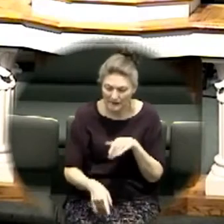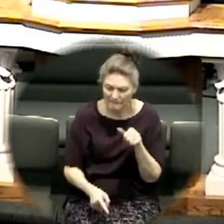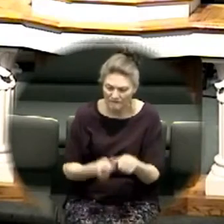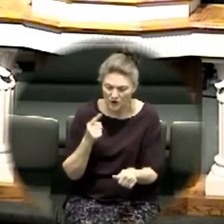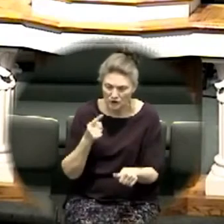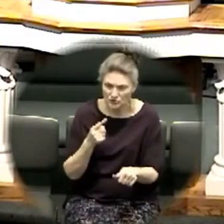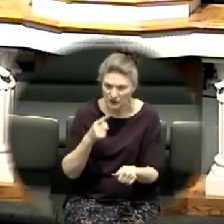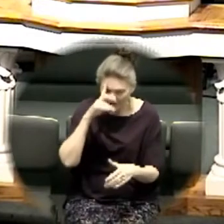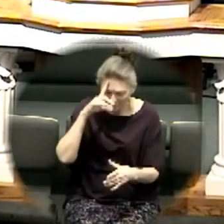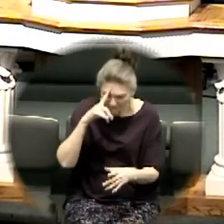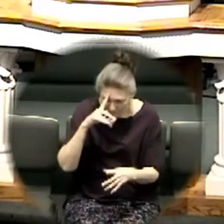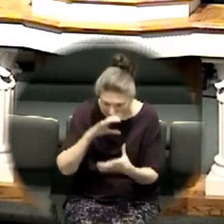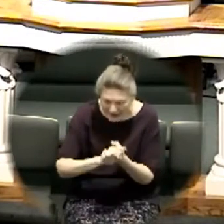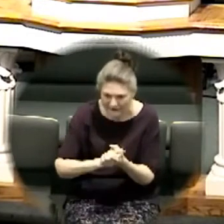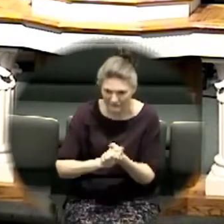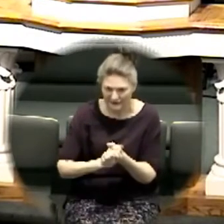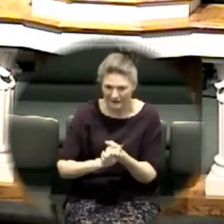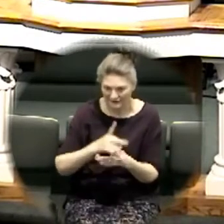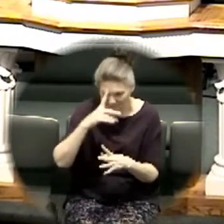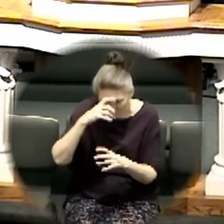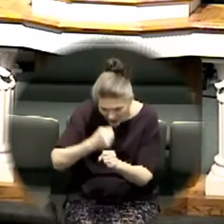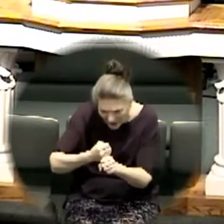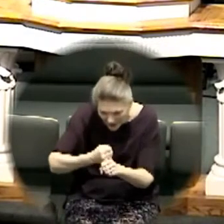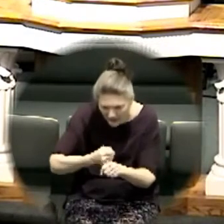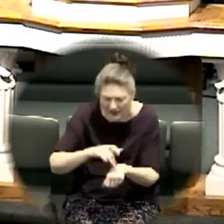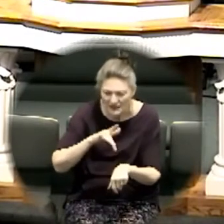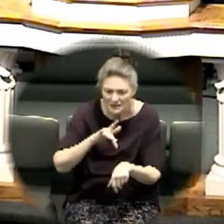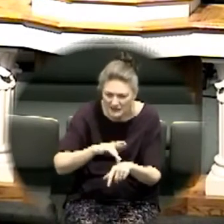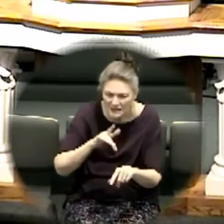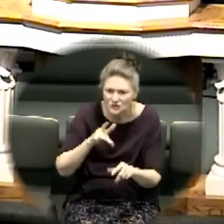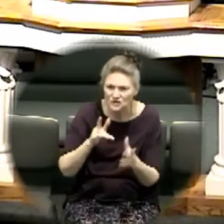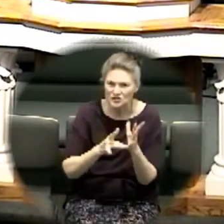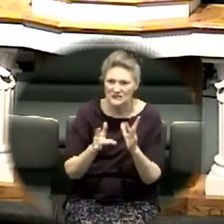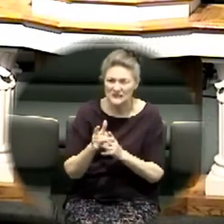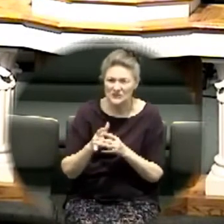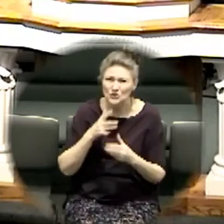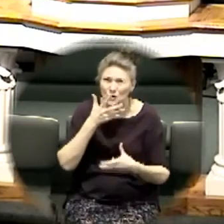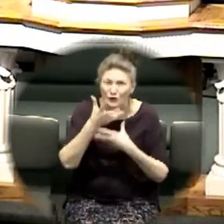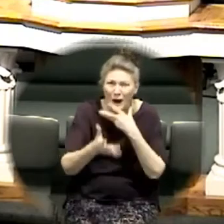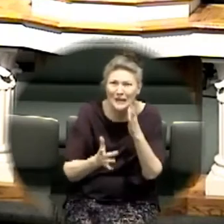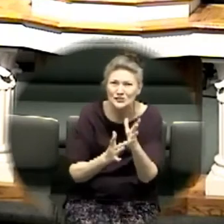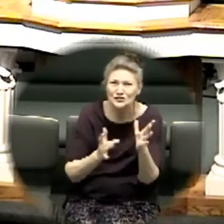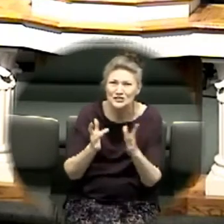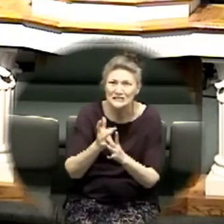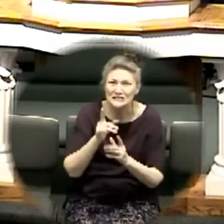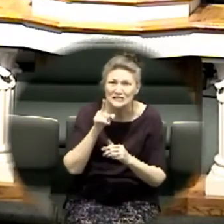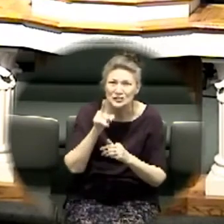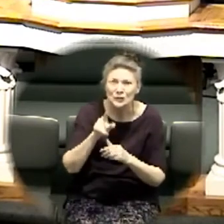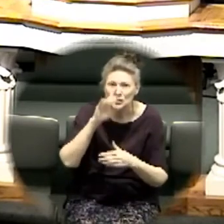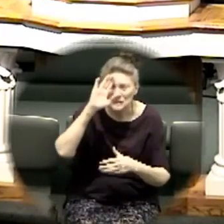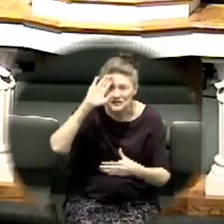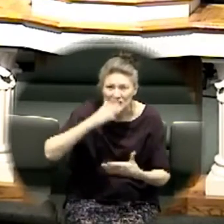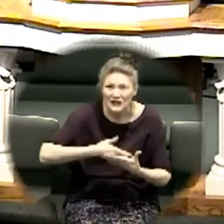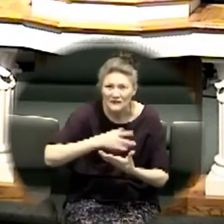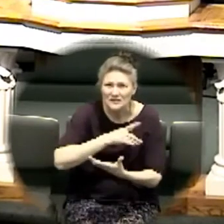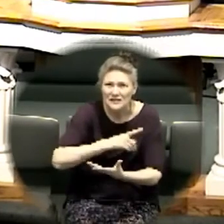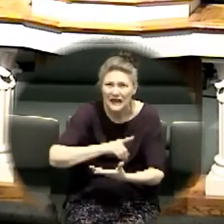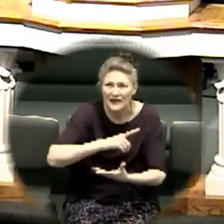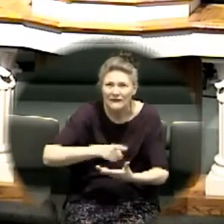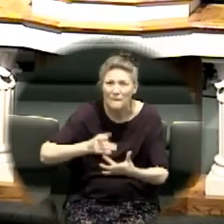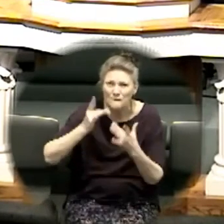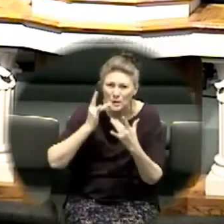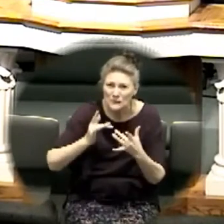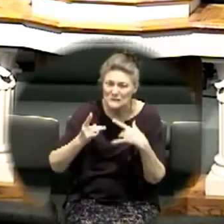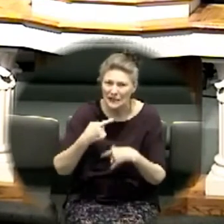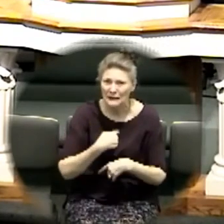of faith and reach out and touch the hem of his garment to cry out and say Jesus thou son of David have